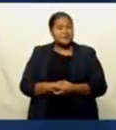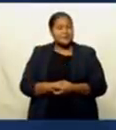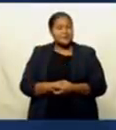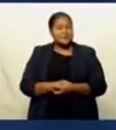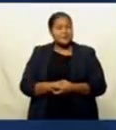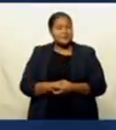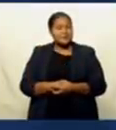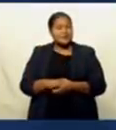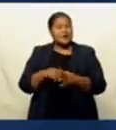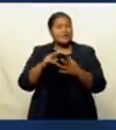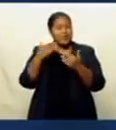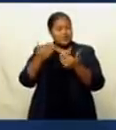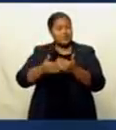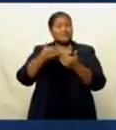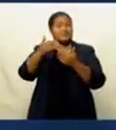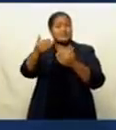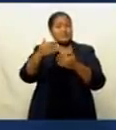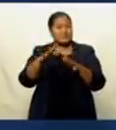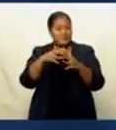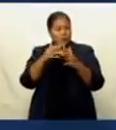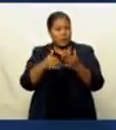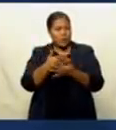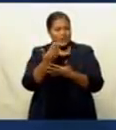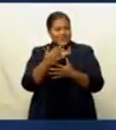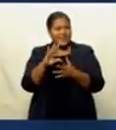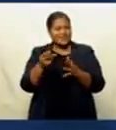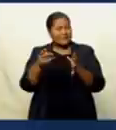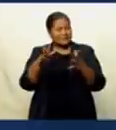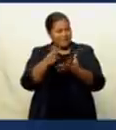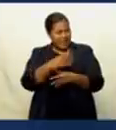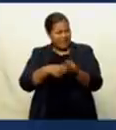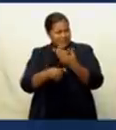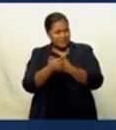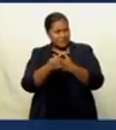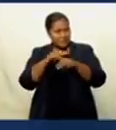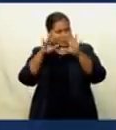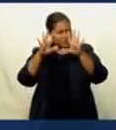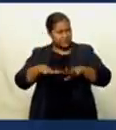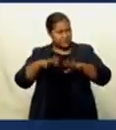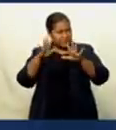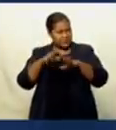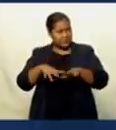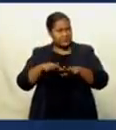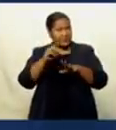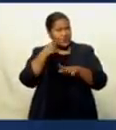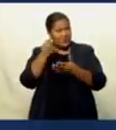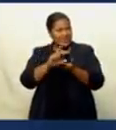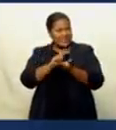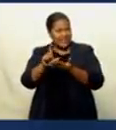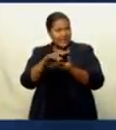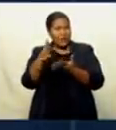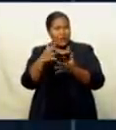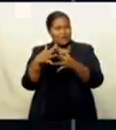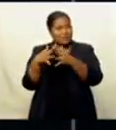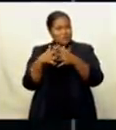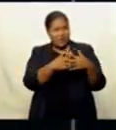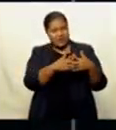And the further outlook is for damaging heavy swells, abating, showers easing and clearing from the west.